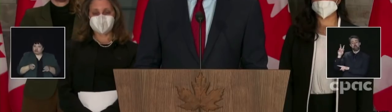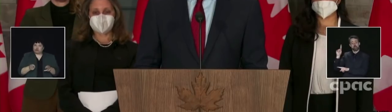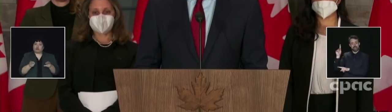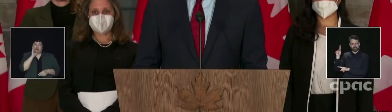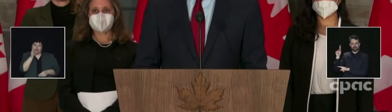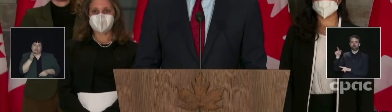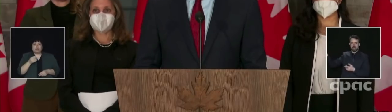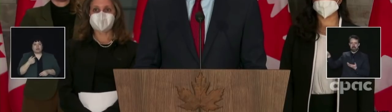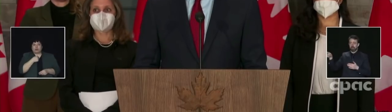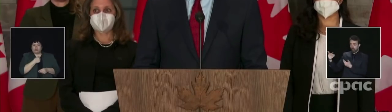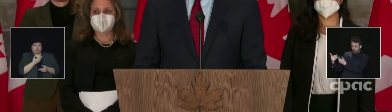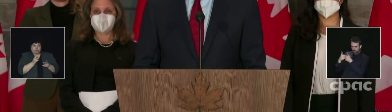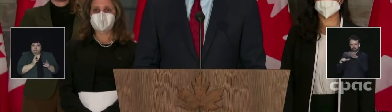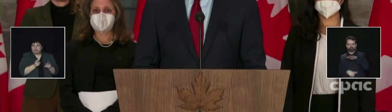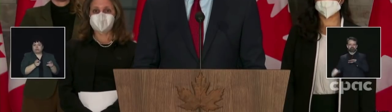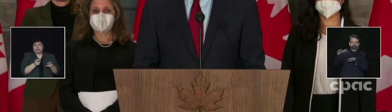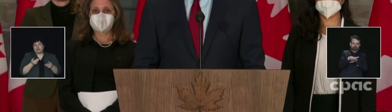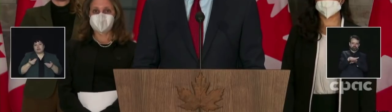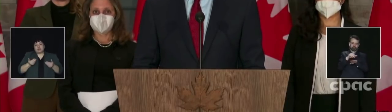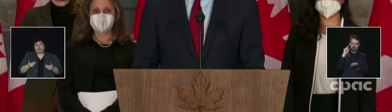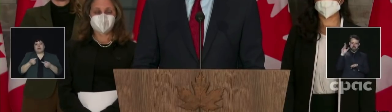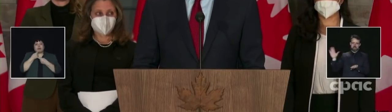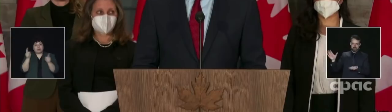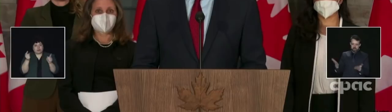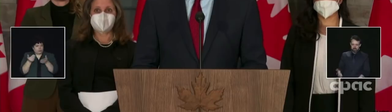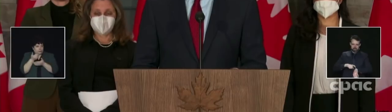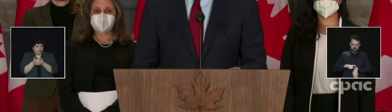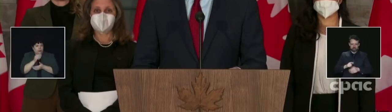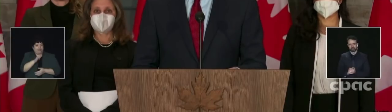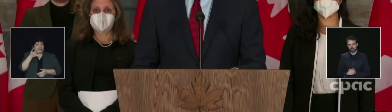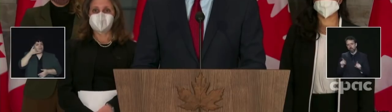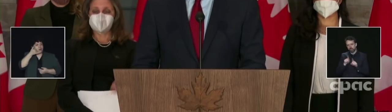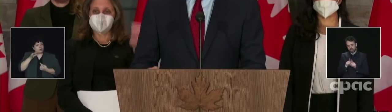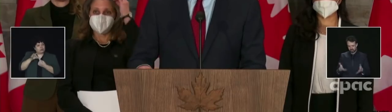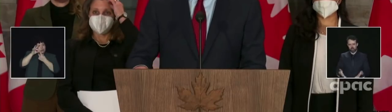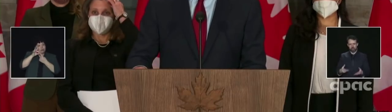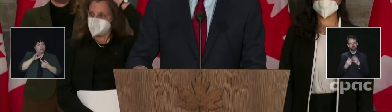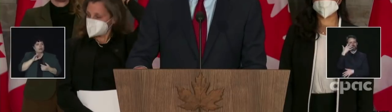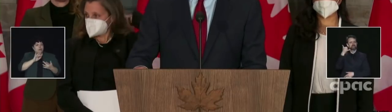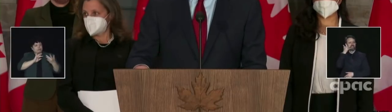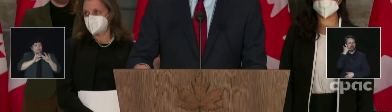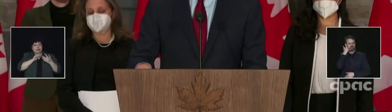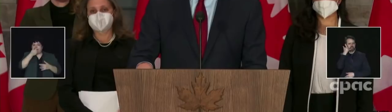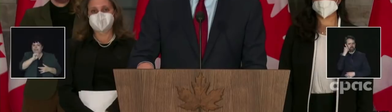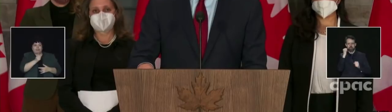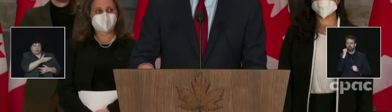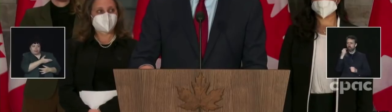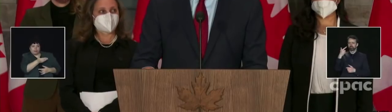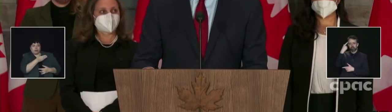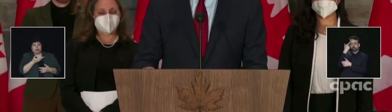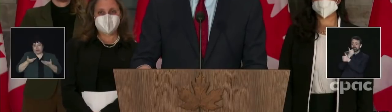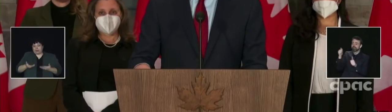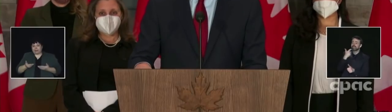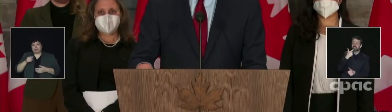people as quickly as possible, today we are launching a new dedicated phone line for anyone at home or abroad with urgent